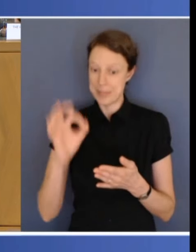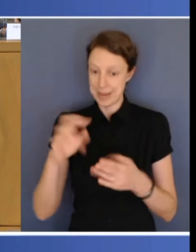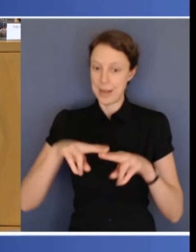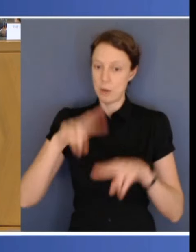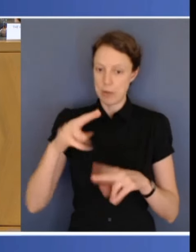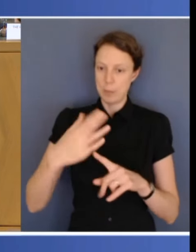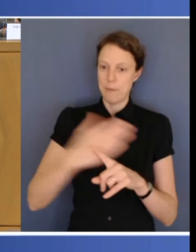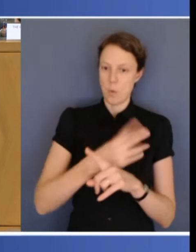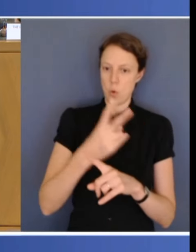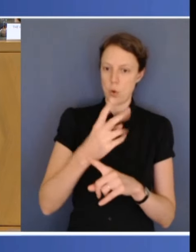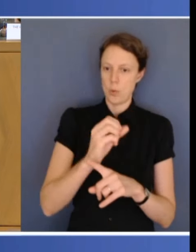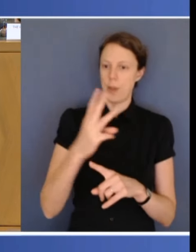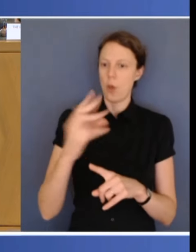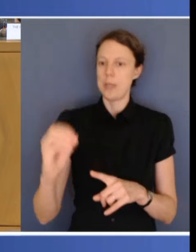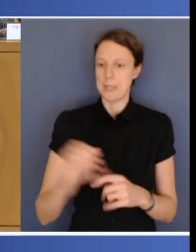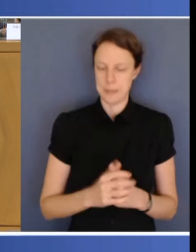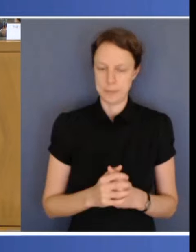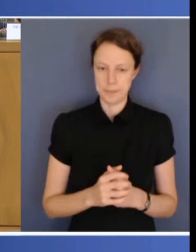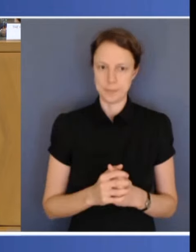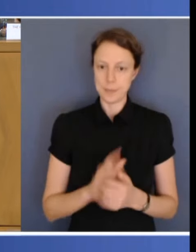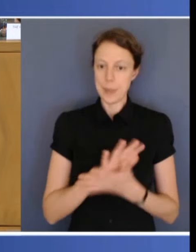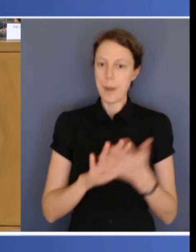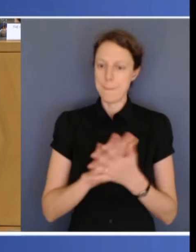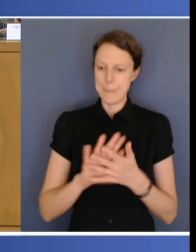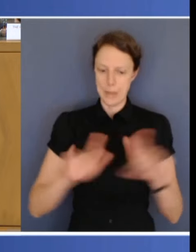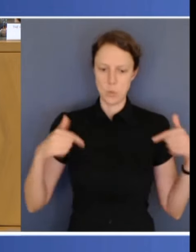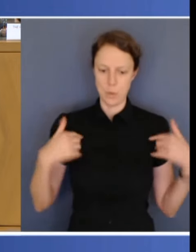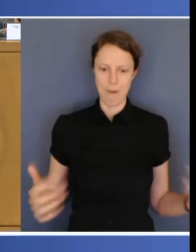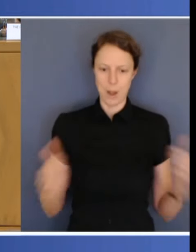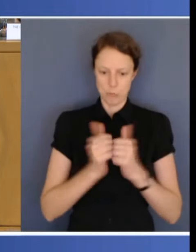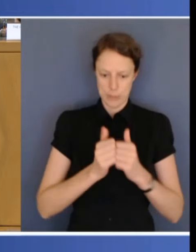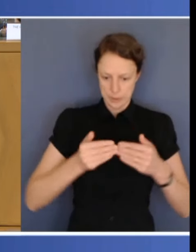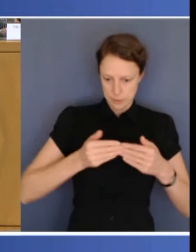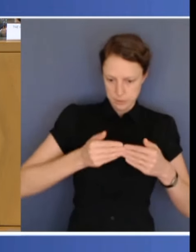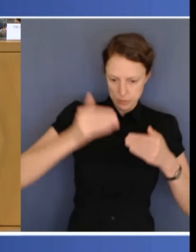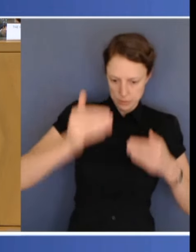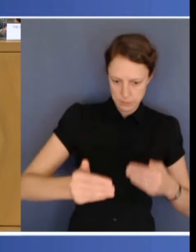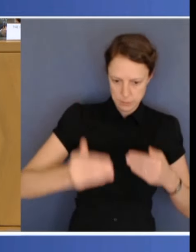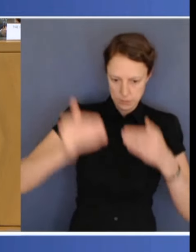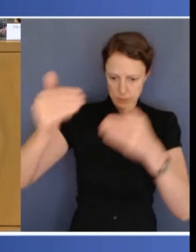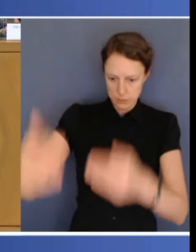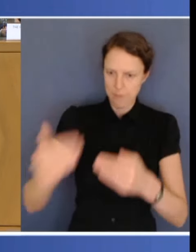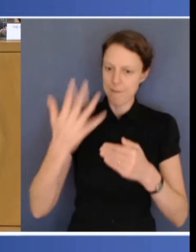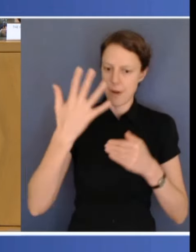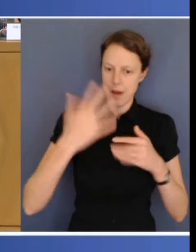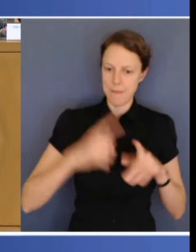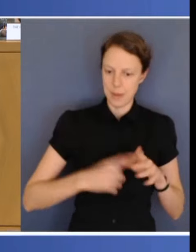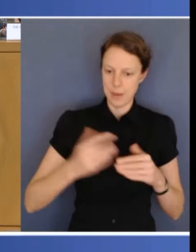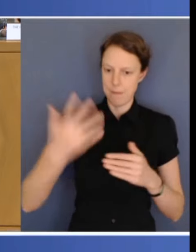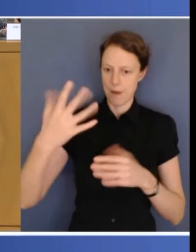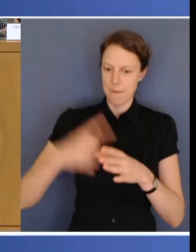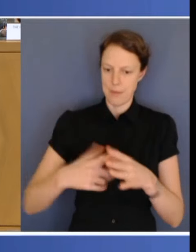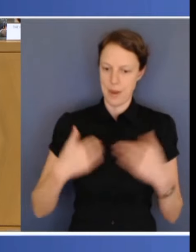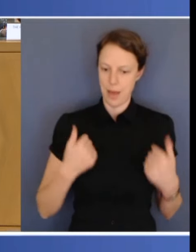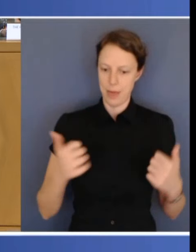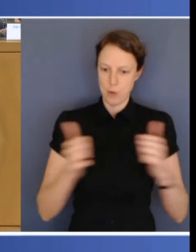we've agreed effectively on the parameters of the next two five-year health agreements. This provides certainty